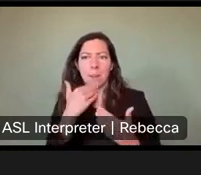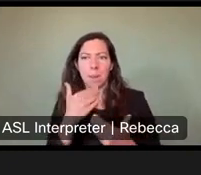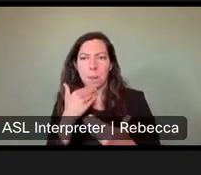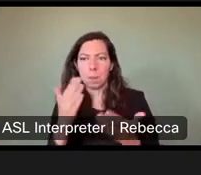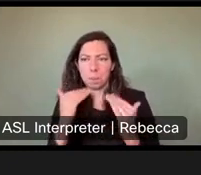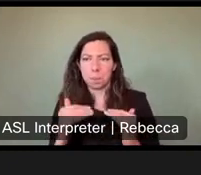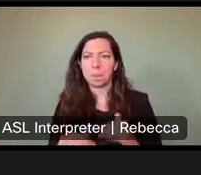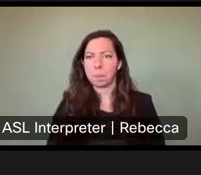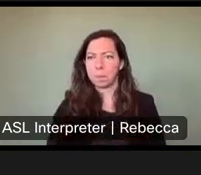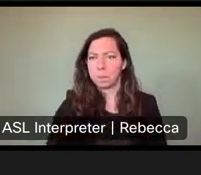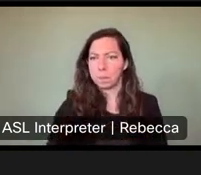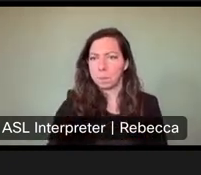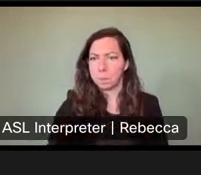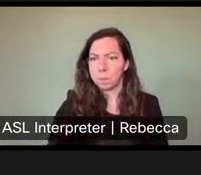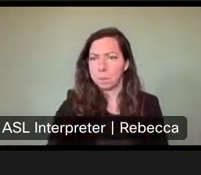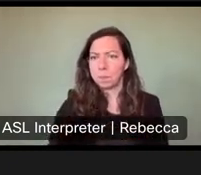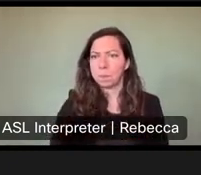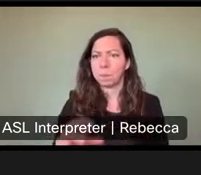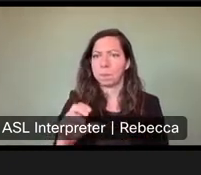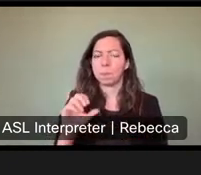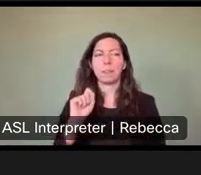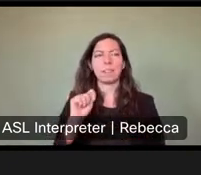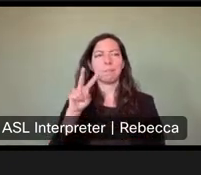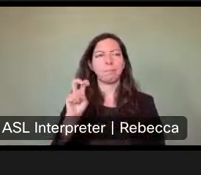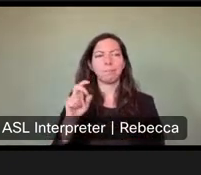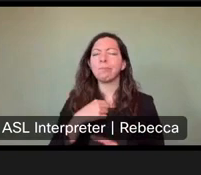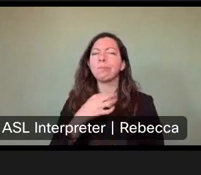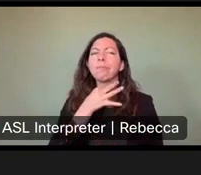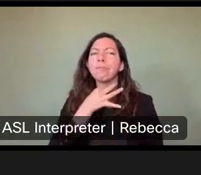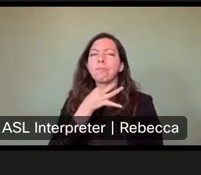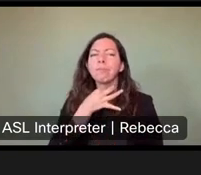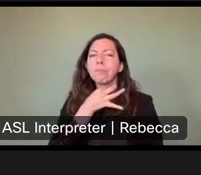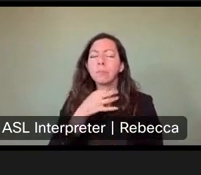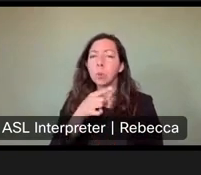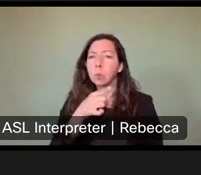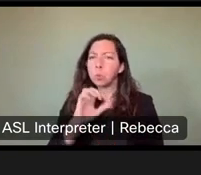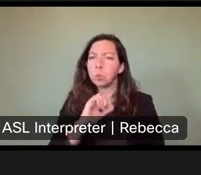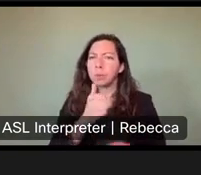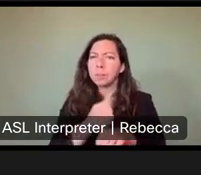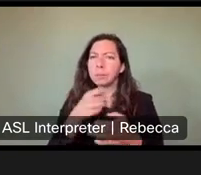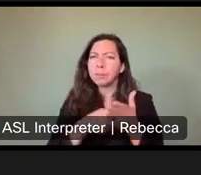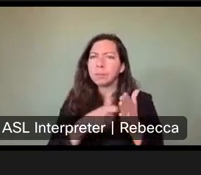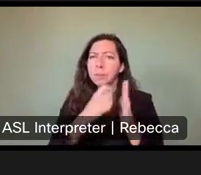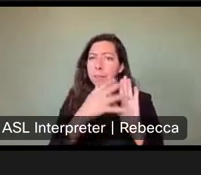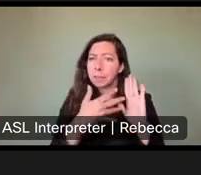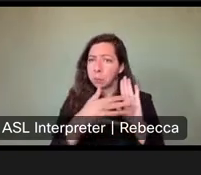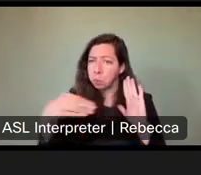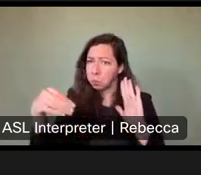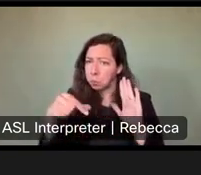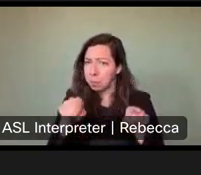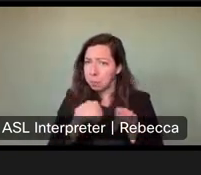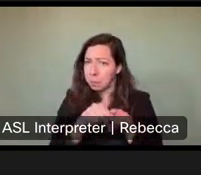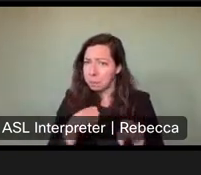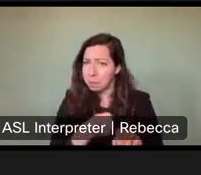Um, Steve says just curious. Do you folks making these fee schedules pay the same fees as the rest of us do? Yes,